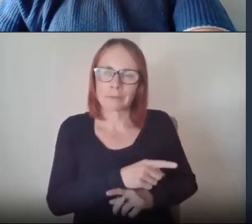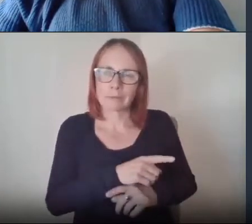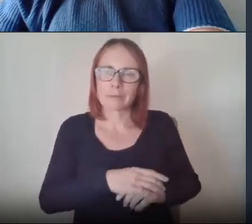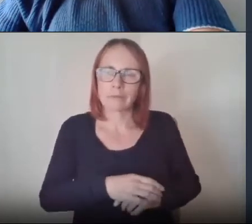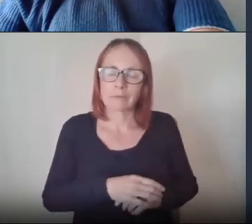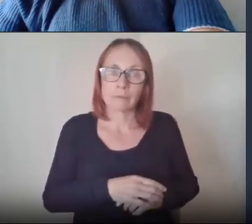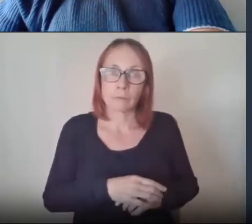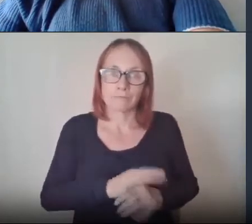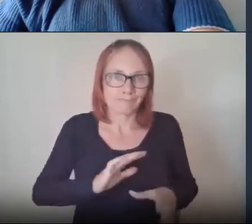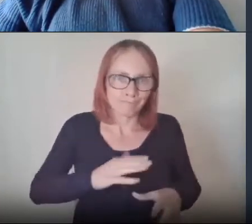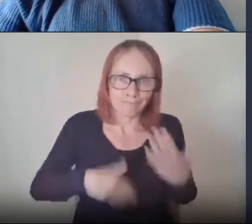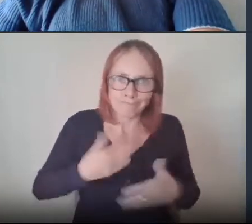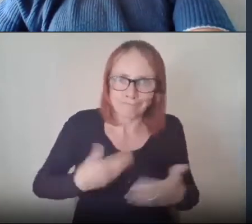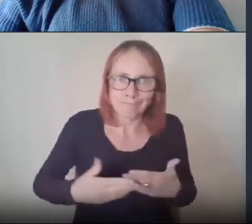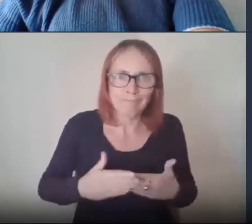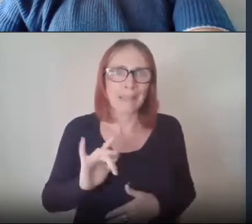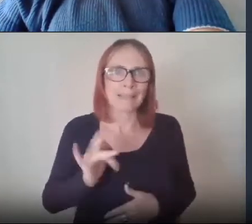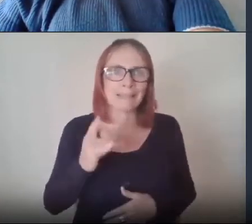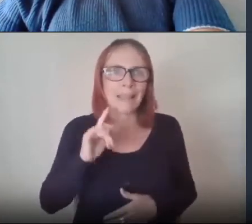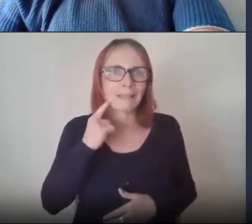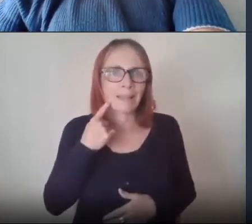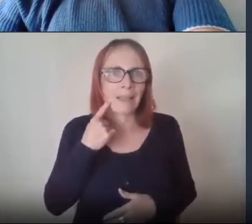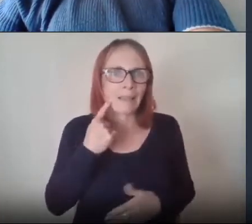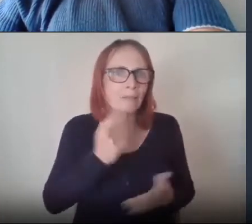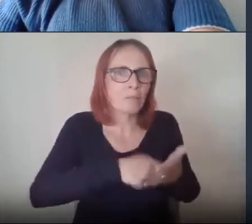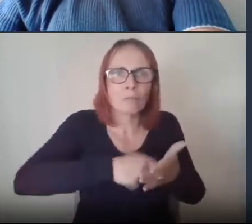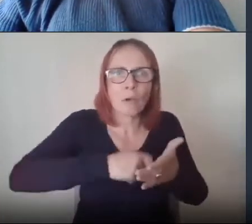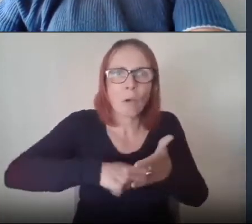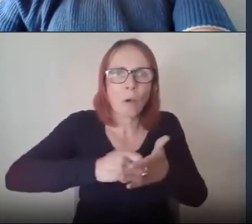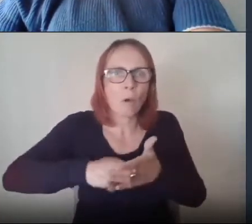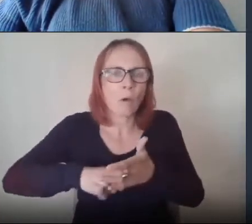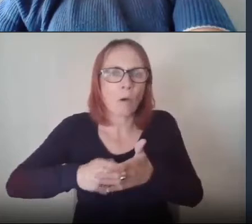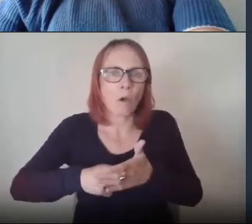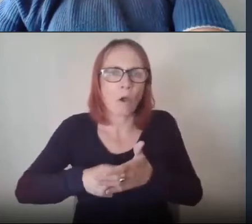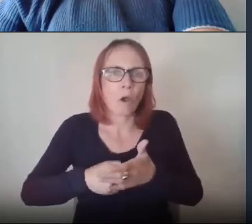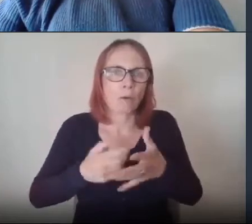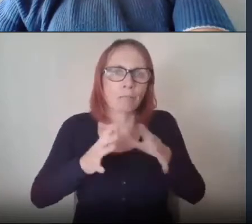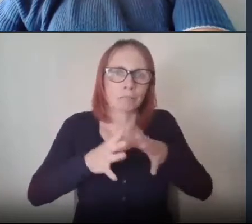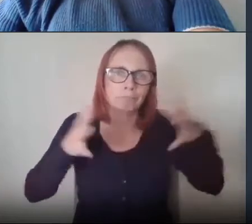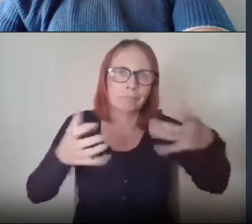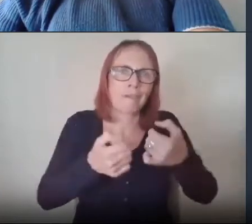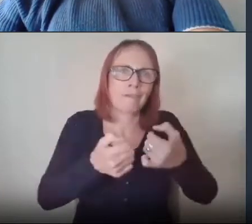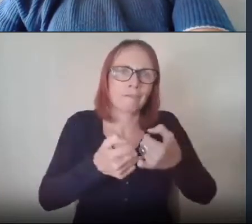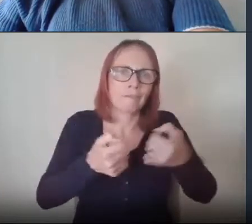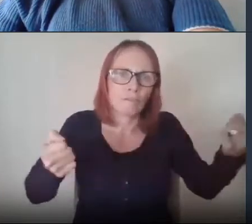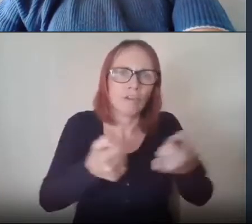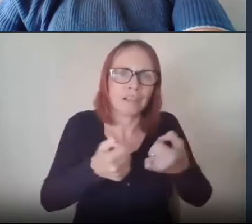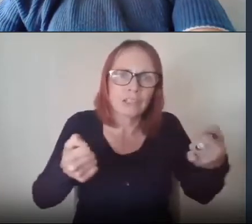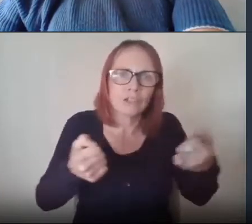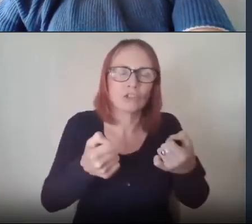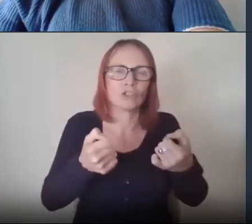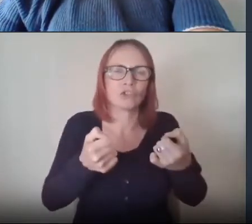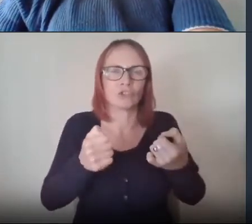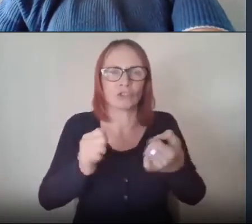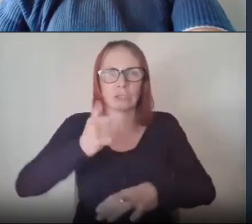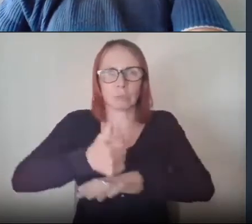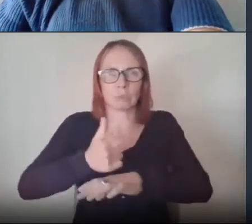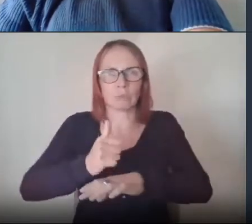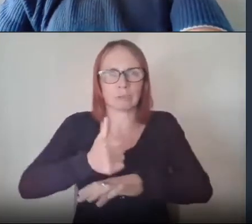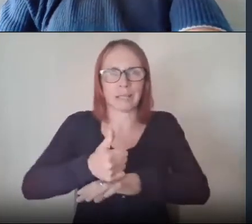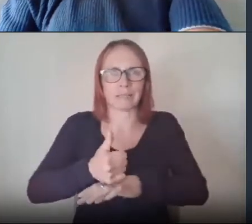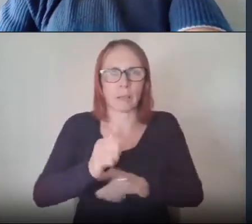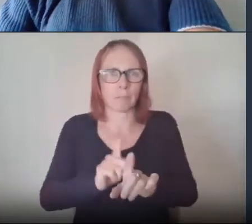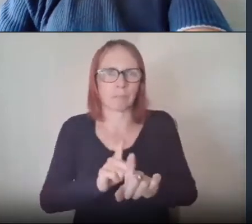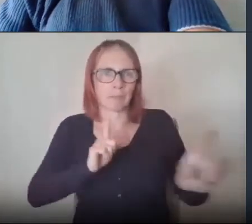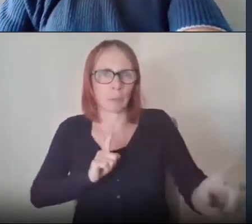10 days we'd set it all up we'd gone out we'd bought big commercial fridges we'd set up social distancing we'd set up storage